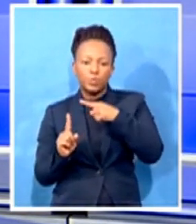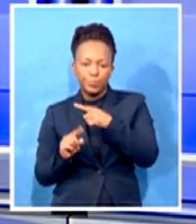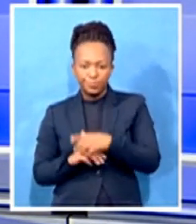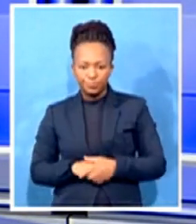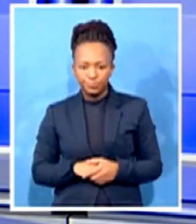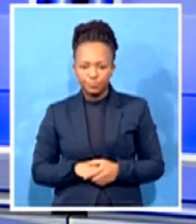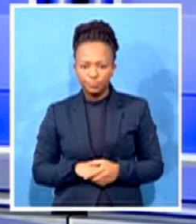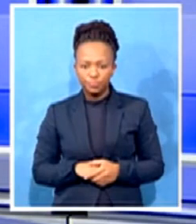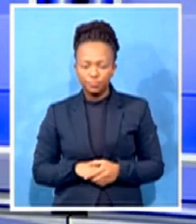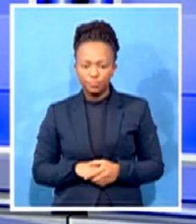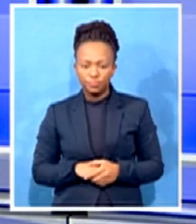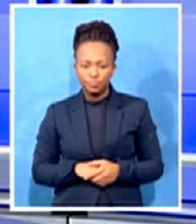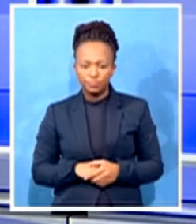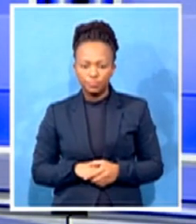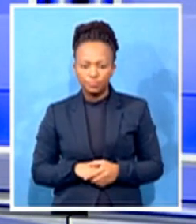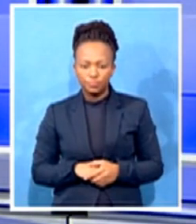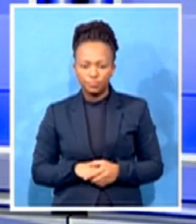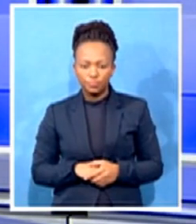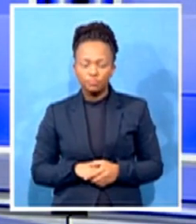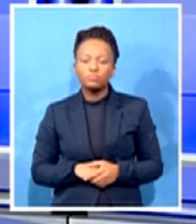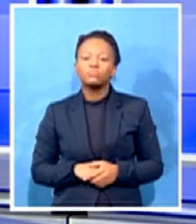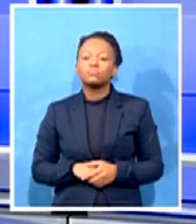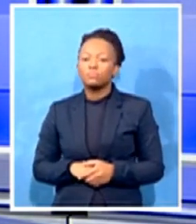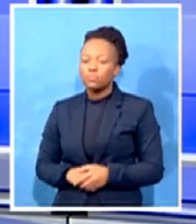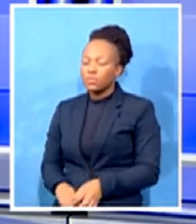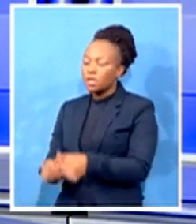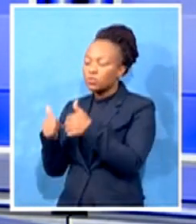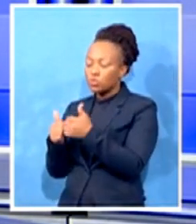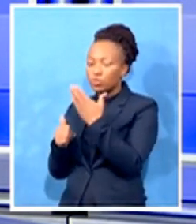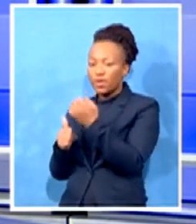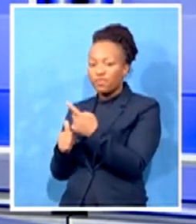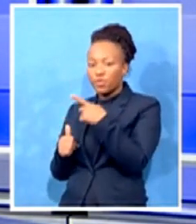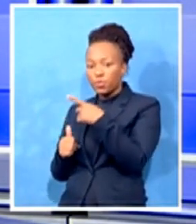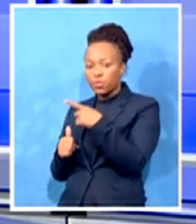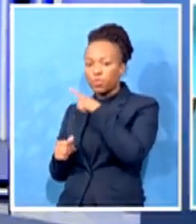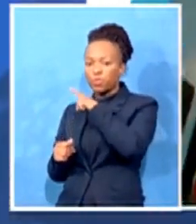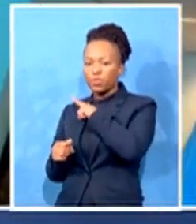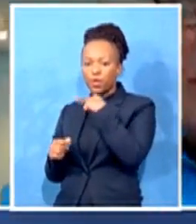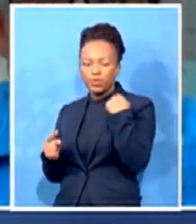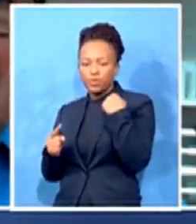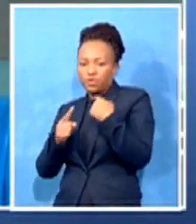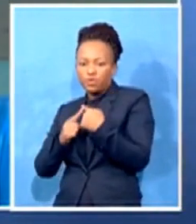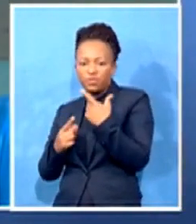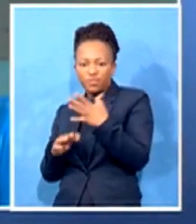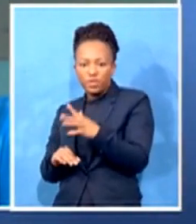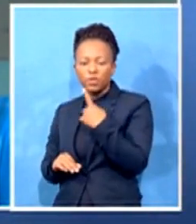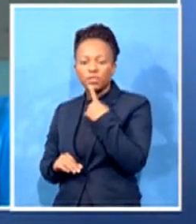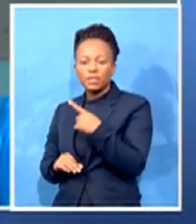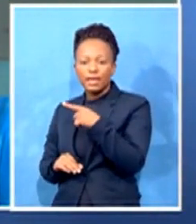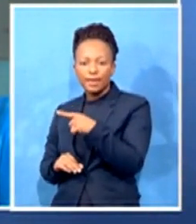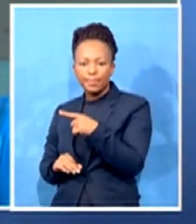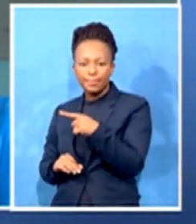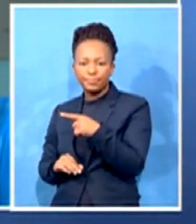It's good to have you on the program. You know, as we've been saying, nobody wishes